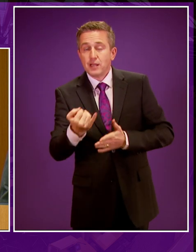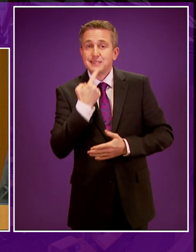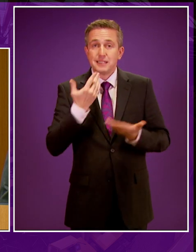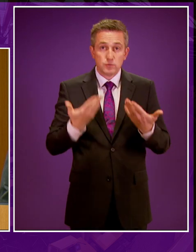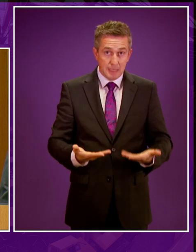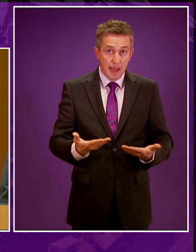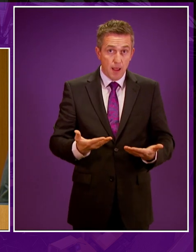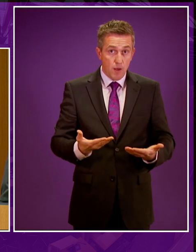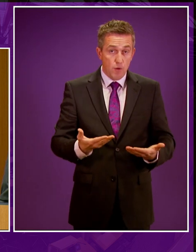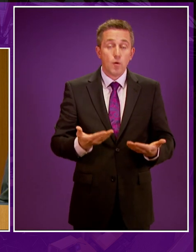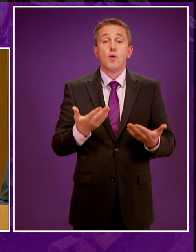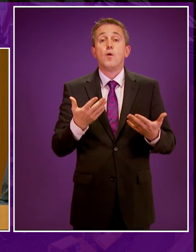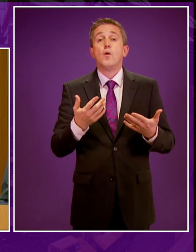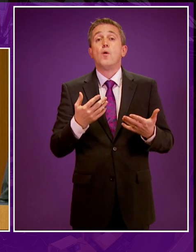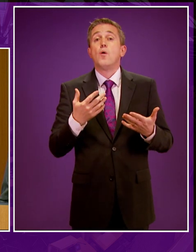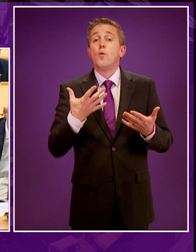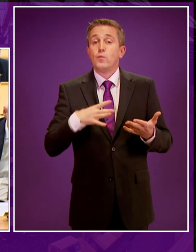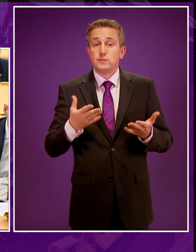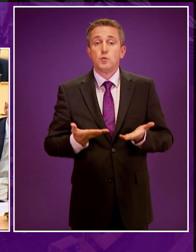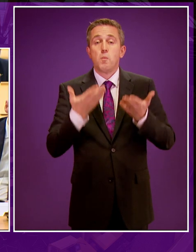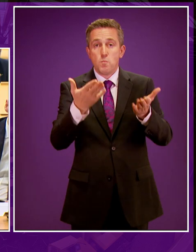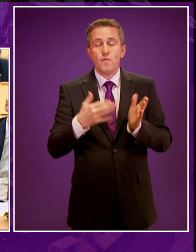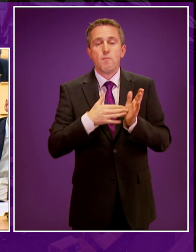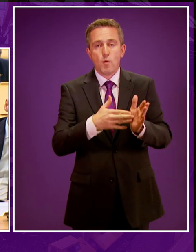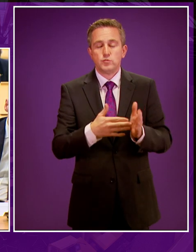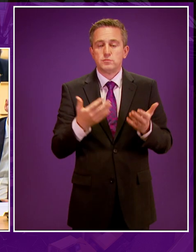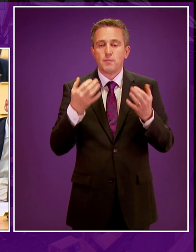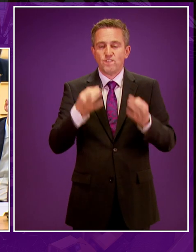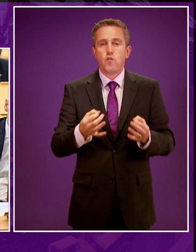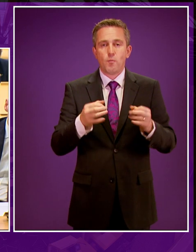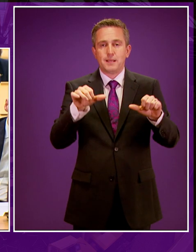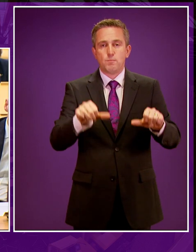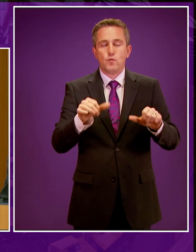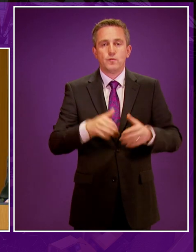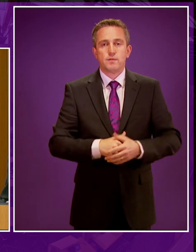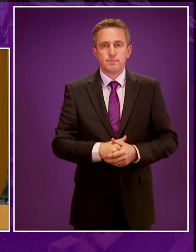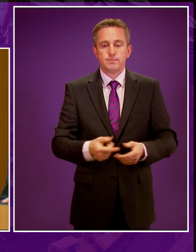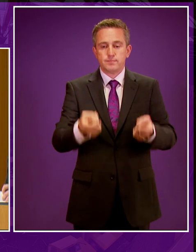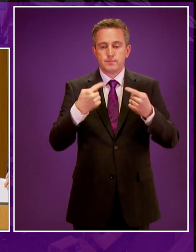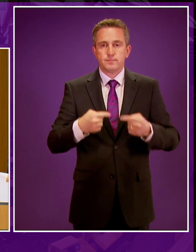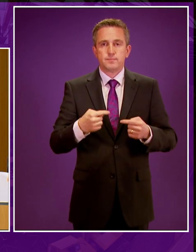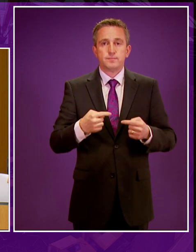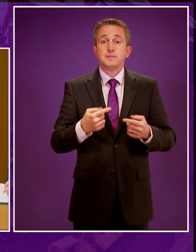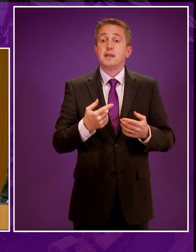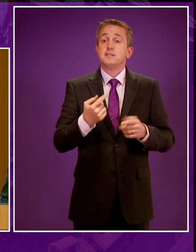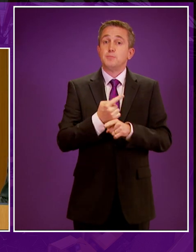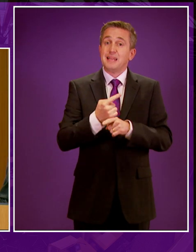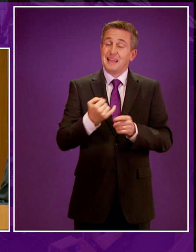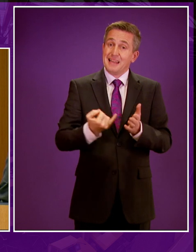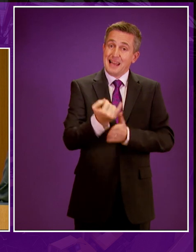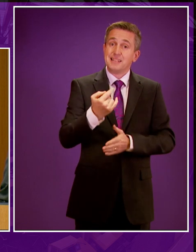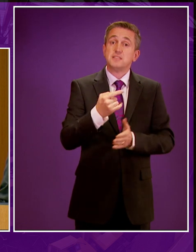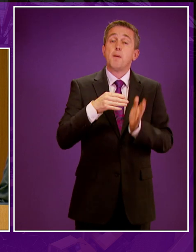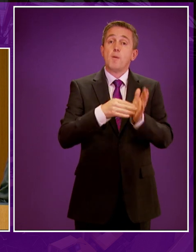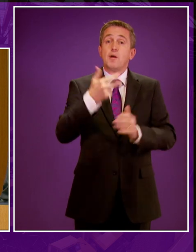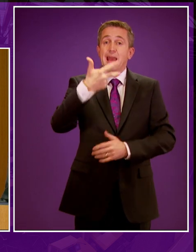now and I call on Joe Fitzpatrick to move motion 8377. Formally moved. Thank you very much. No member has asked to speak against the motion. Therefore, the question